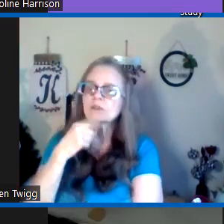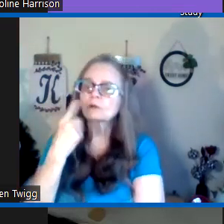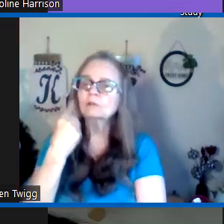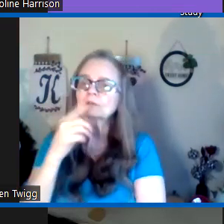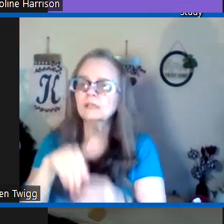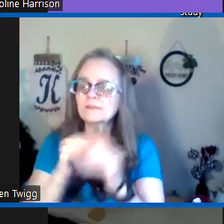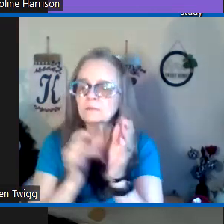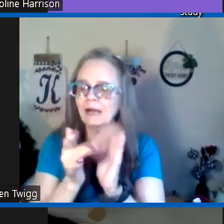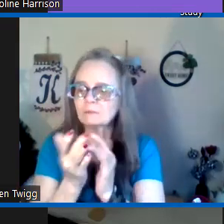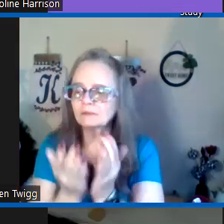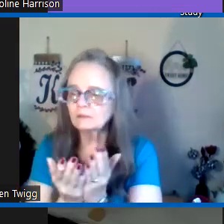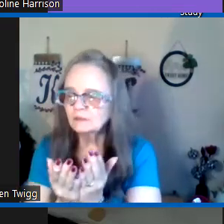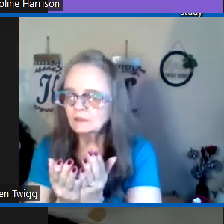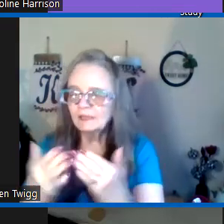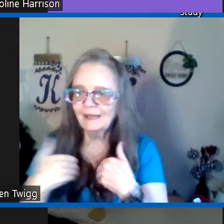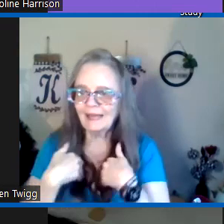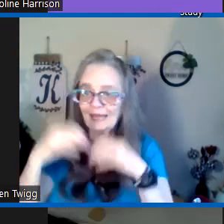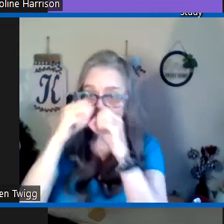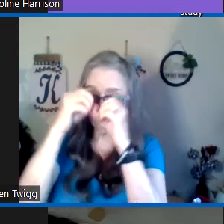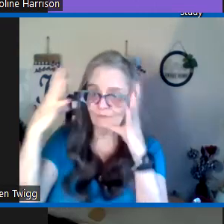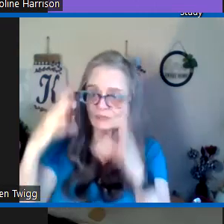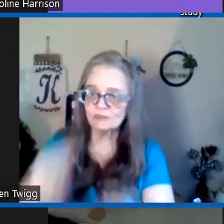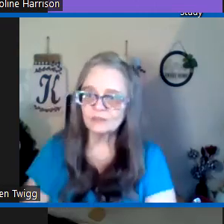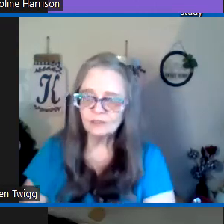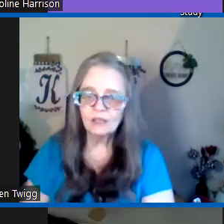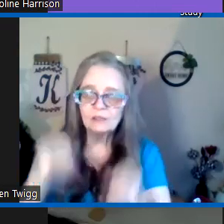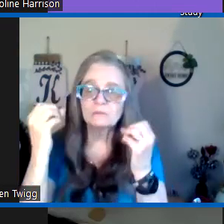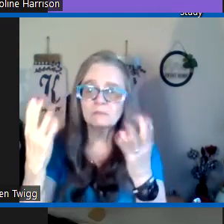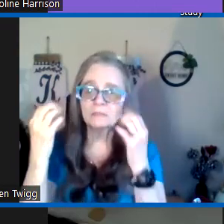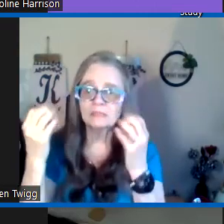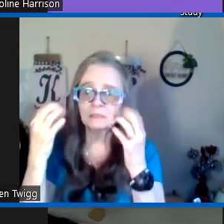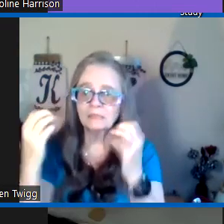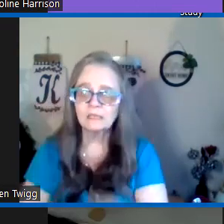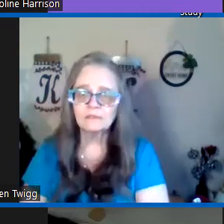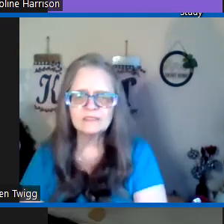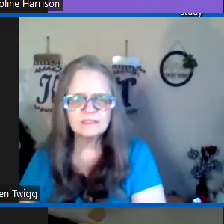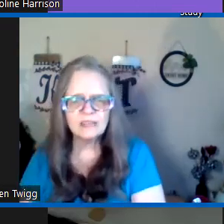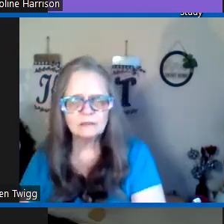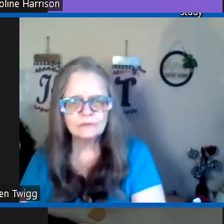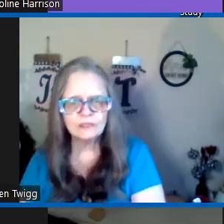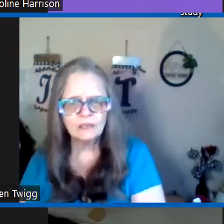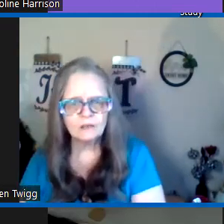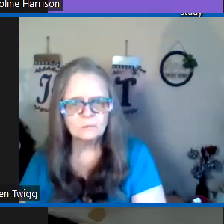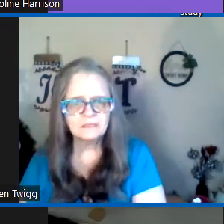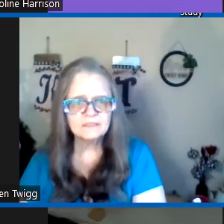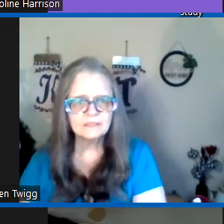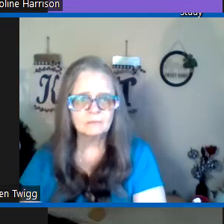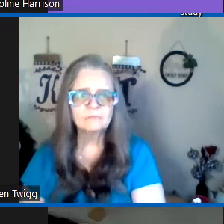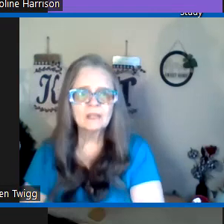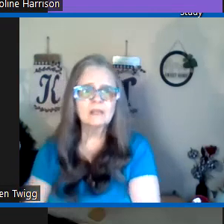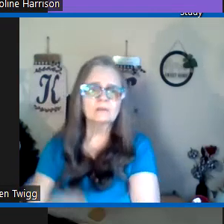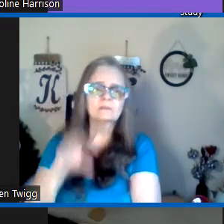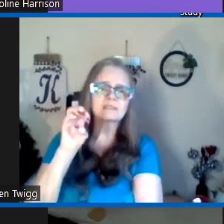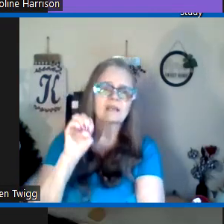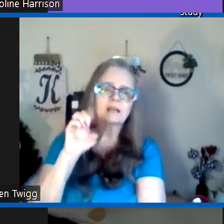so who in the bible had visions many many many this is I don't think all but it's